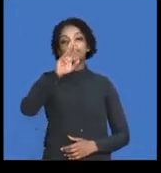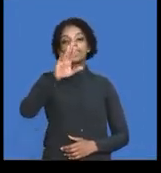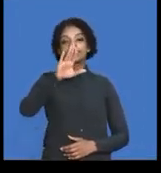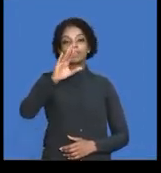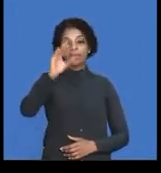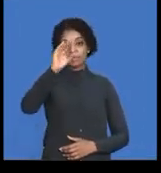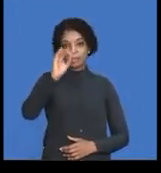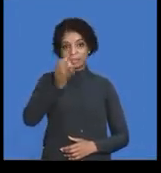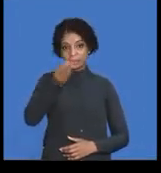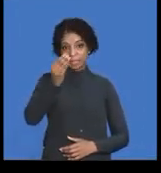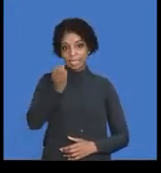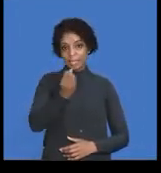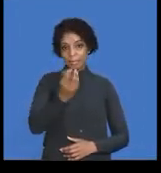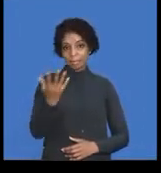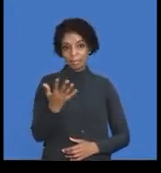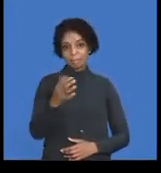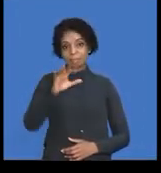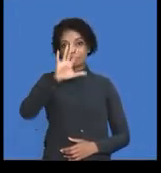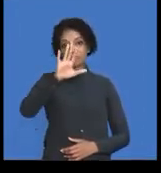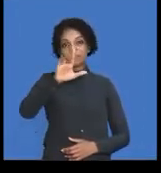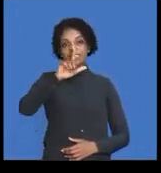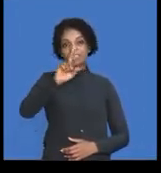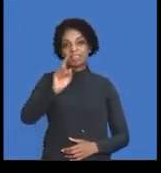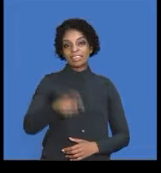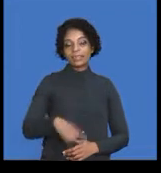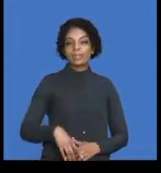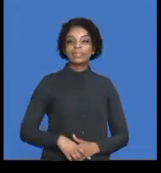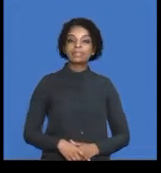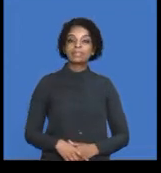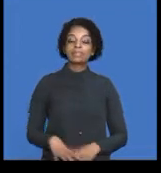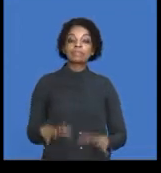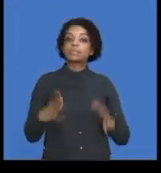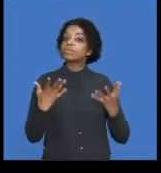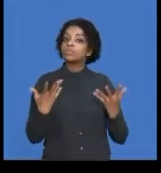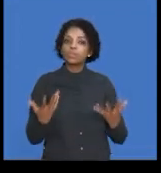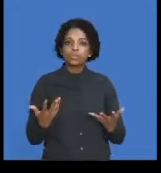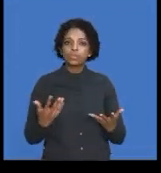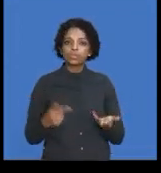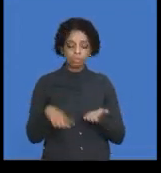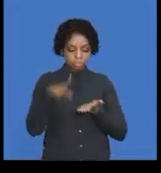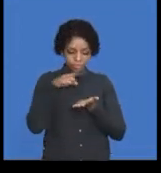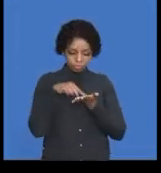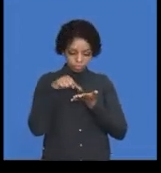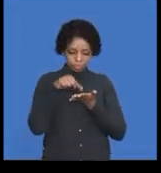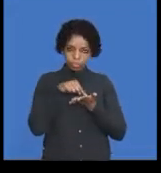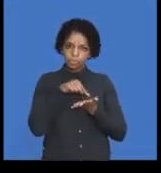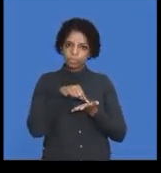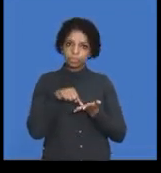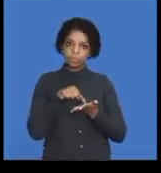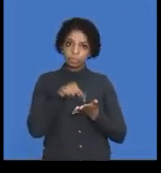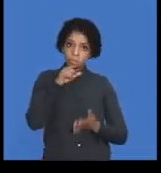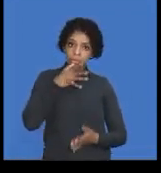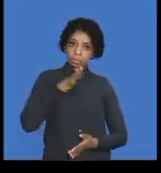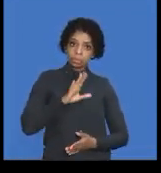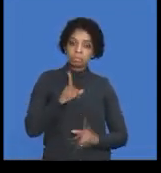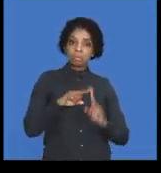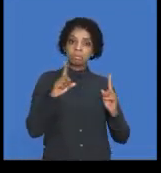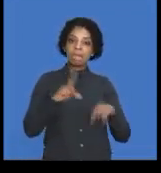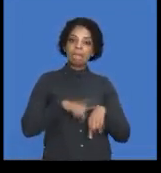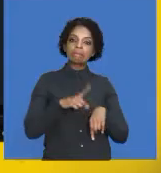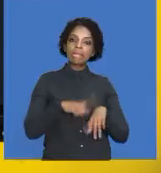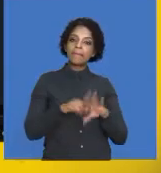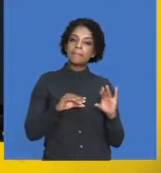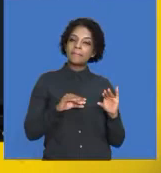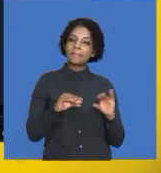that will give you your 57,000. Or you could then do a calculation if you want to do, but obviously it's going to take